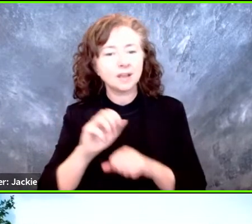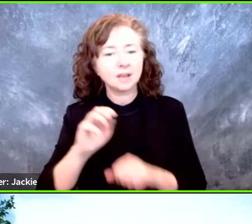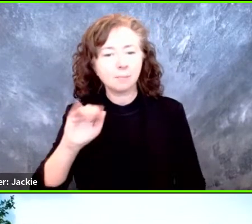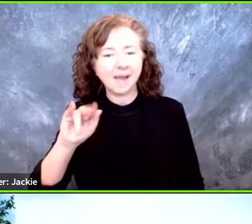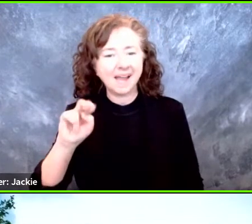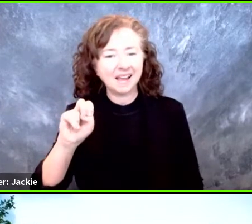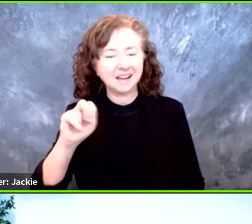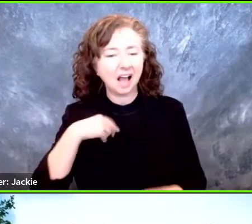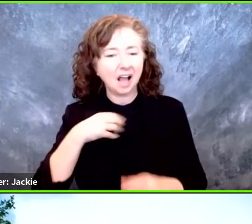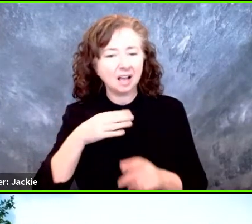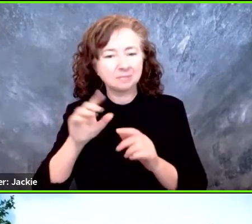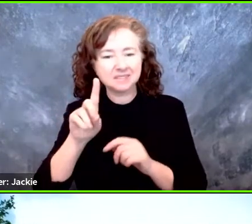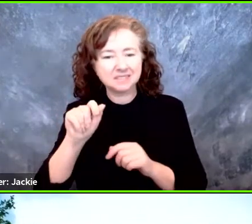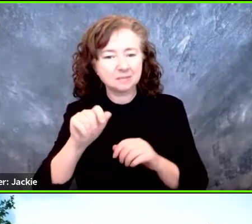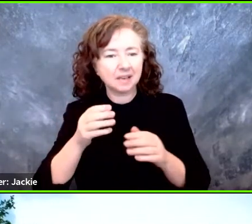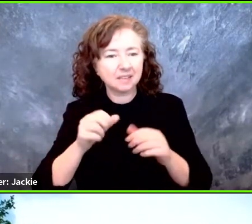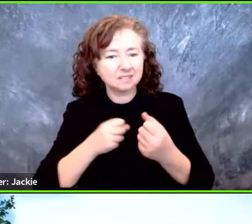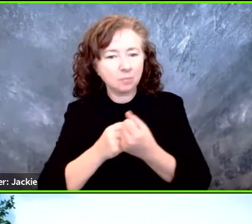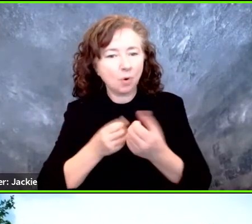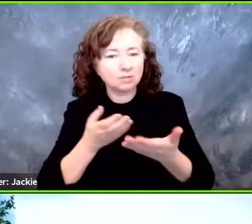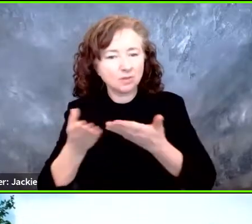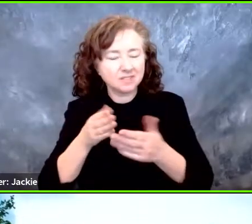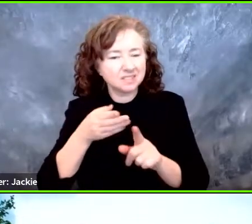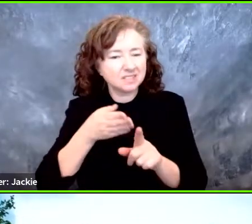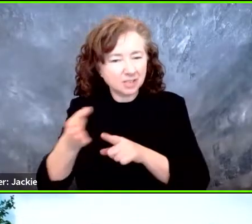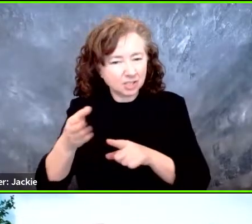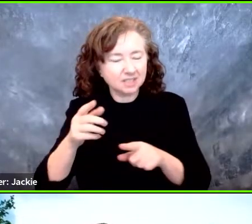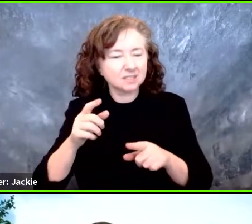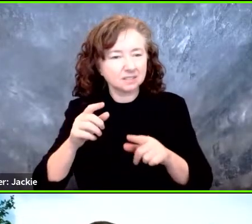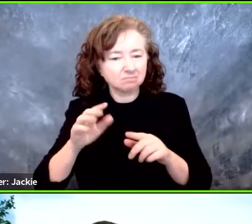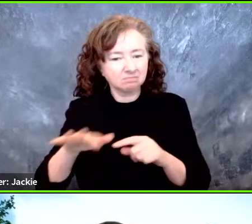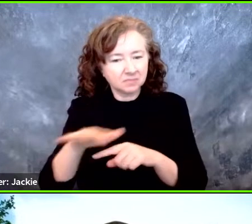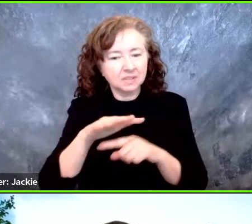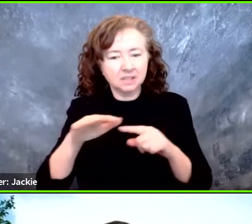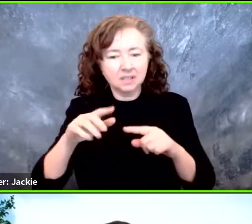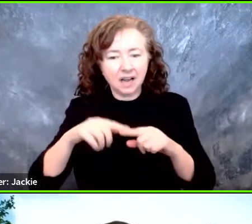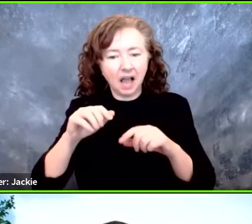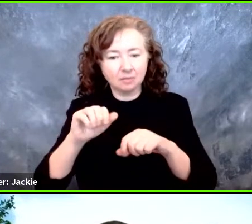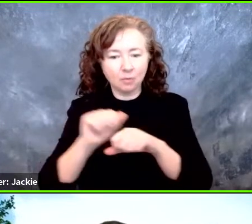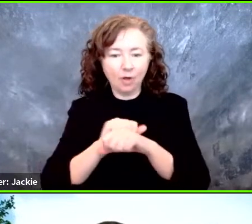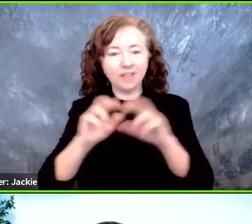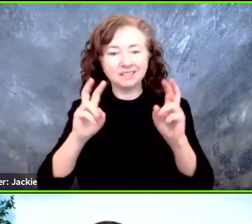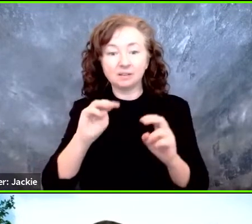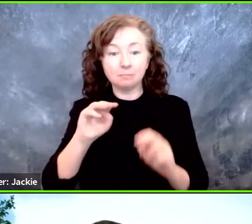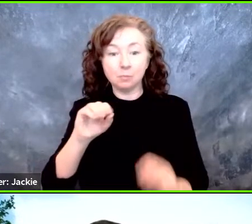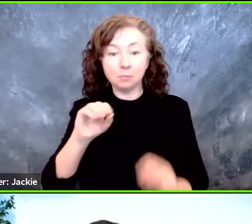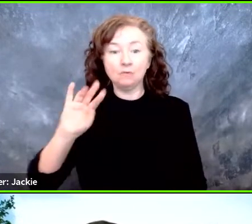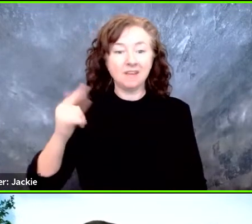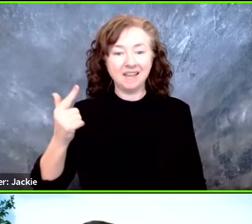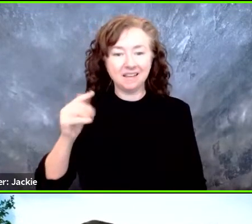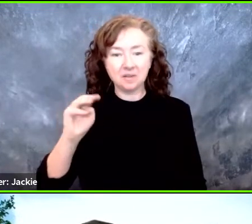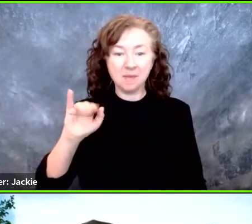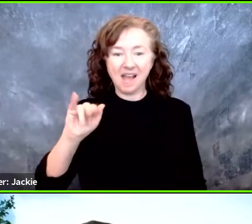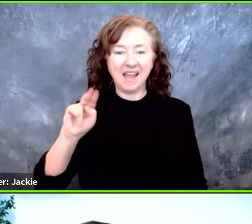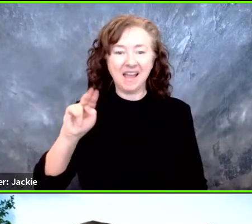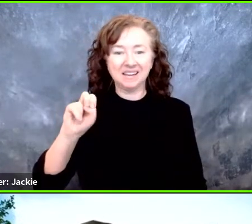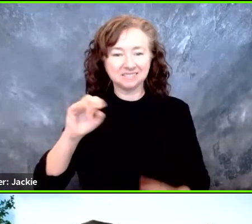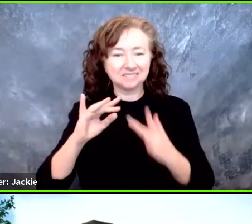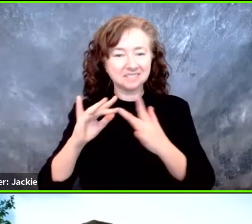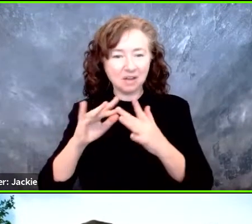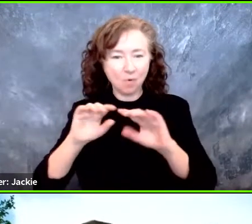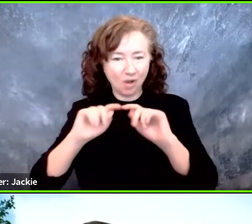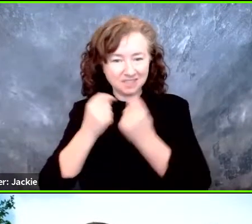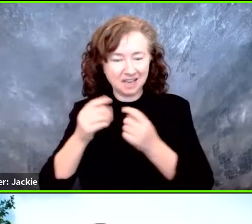Services and on the Moving Maine Network team. We are a very rural state.